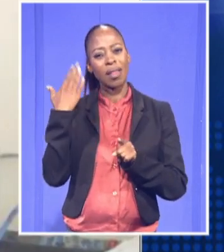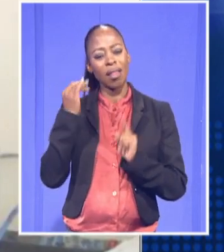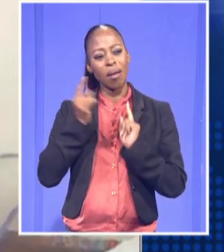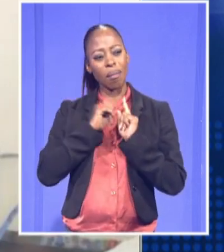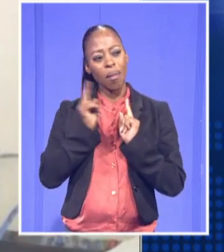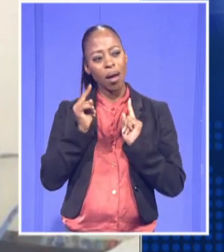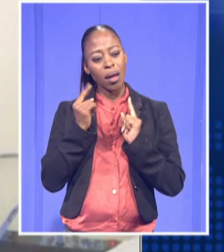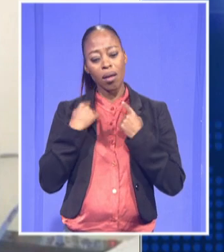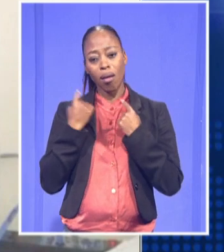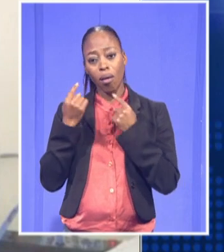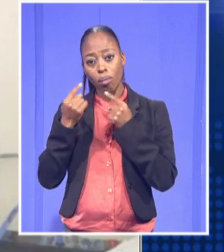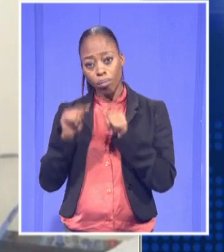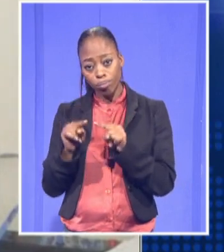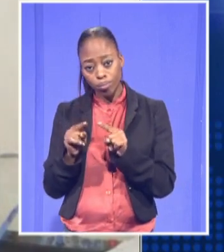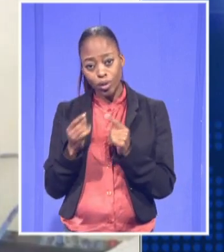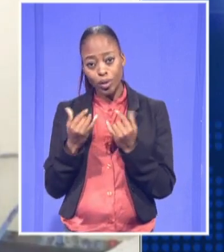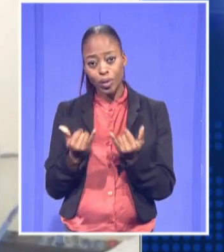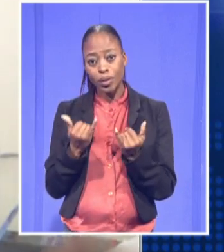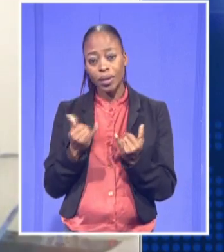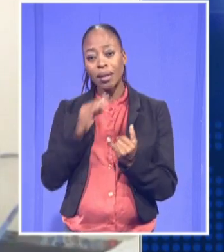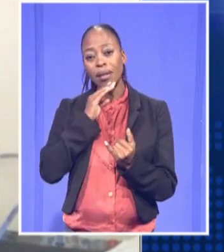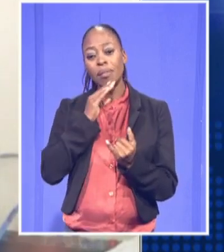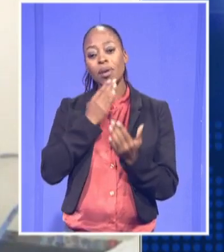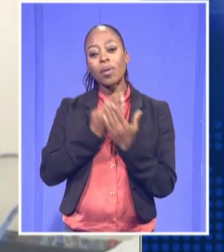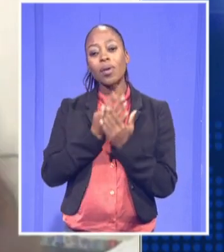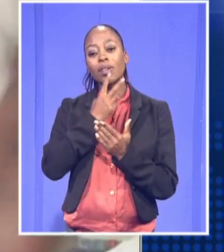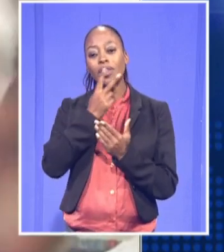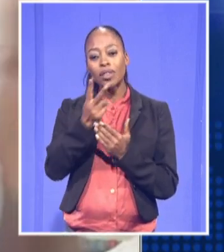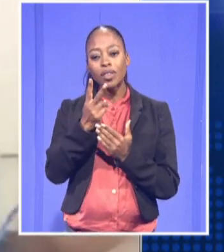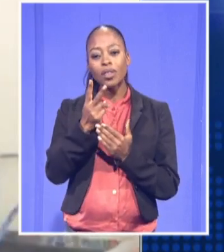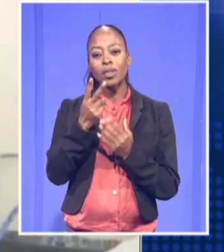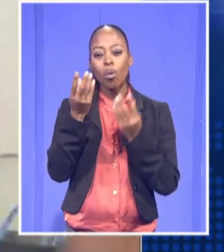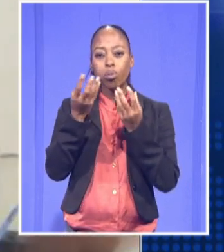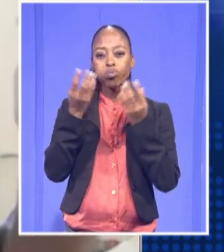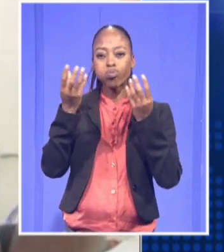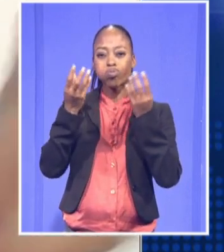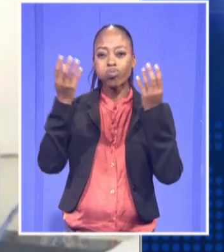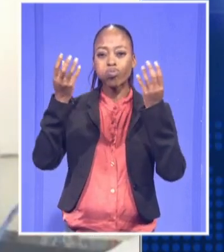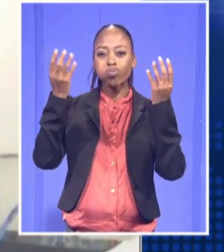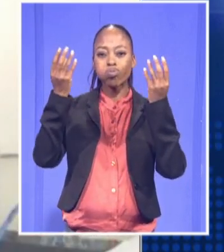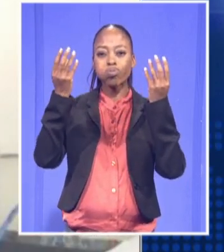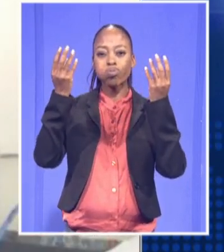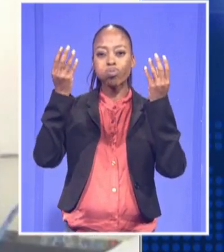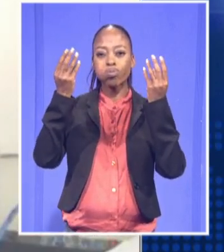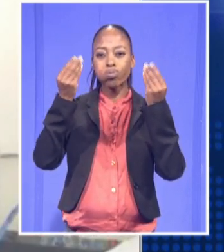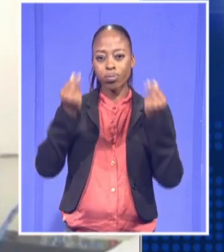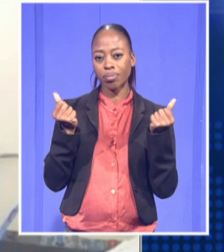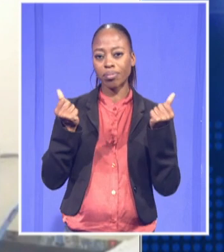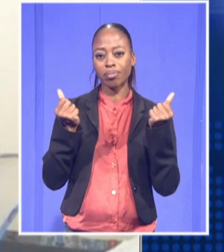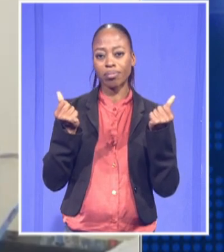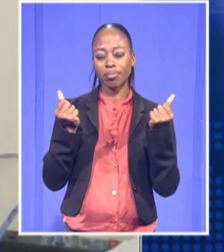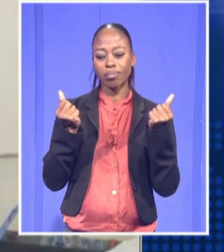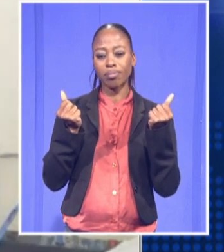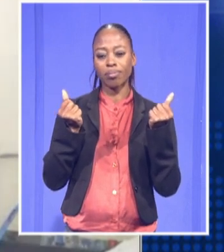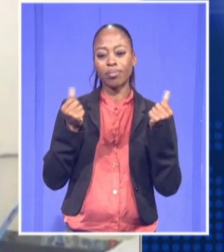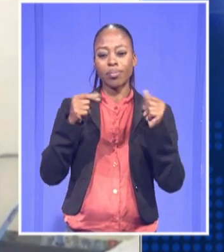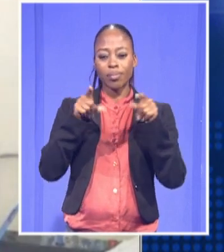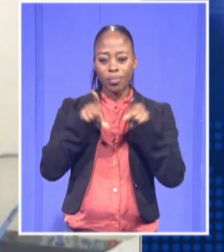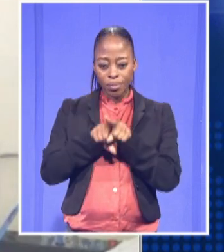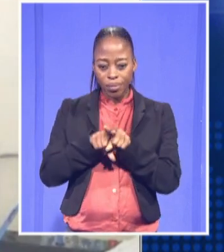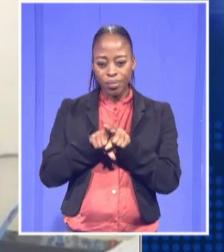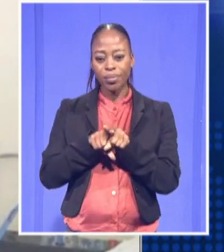went there today, we might see all these molecular clouds completely collapsed, for example, and all